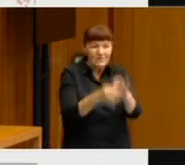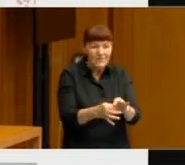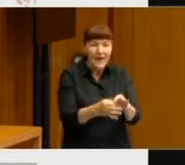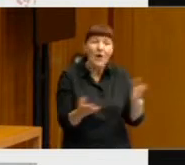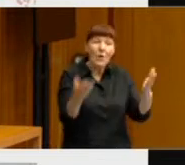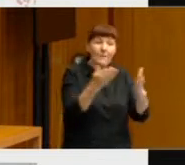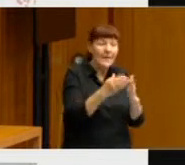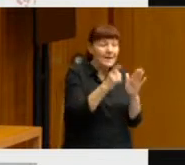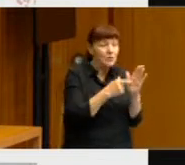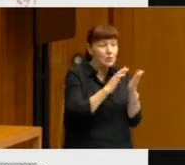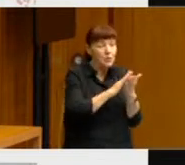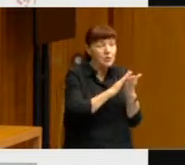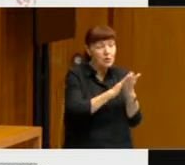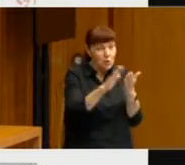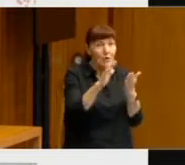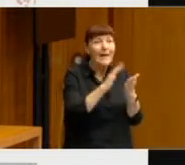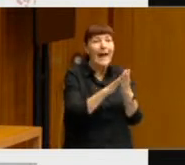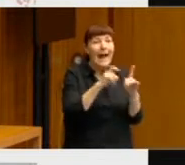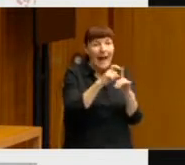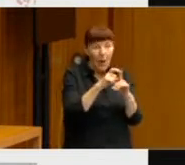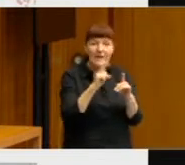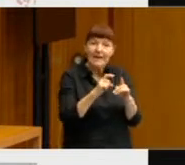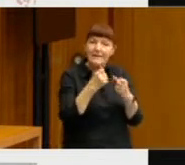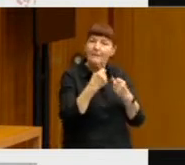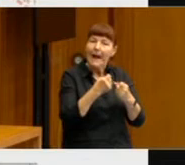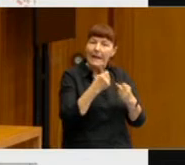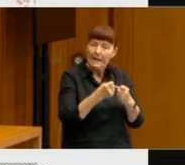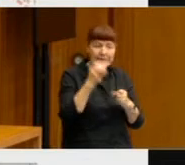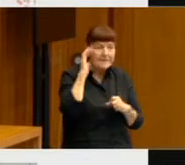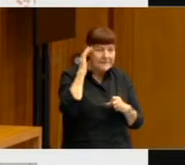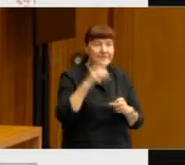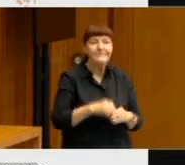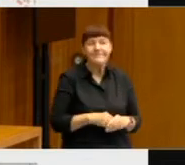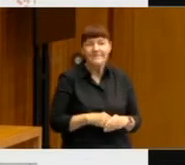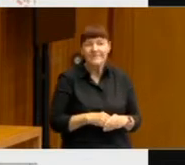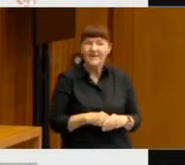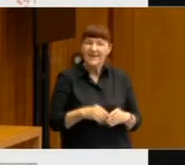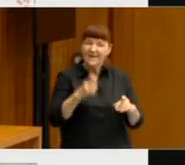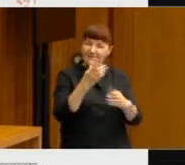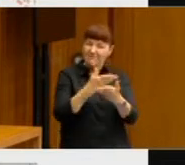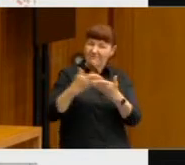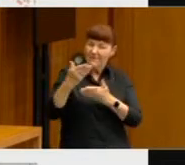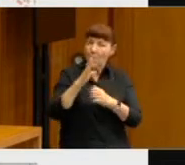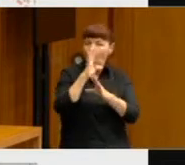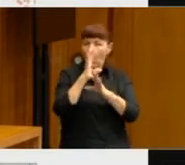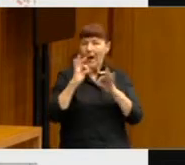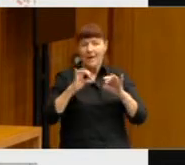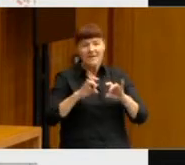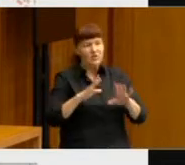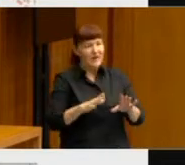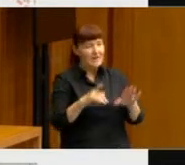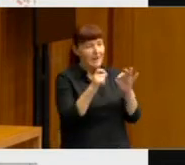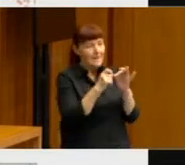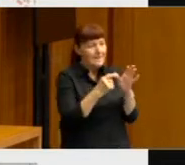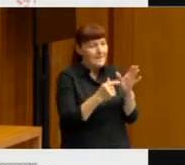battlers. And a key question that's asked in these discussions about quiet Australians and battlers is